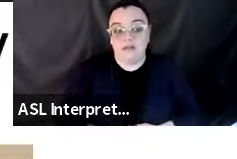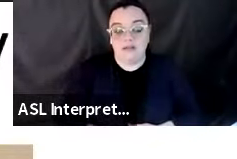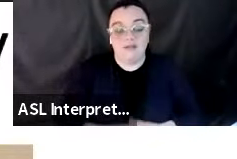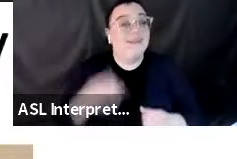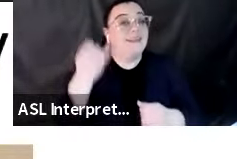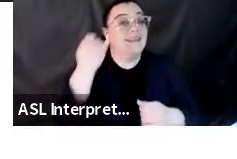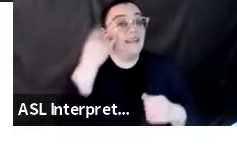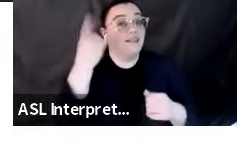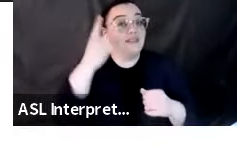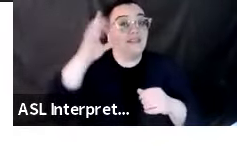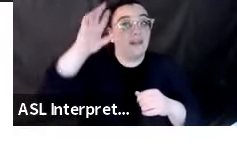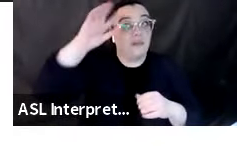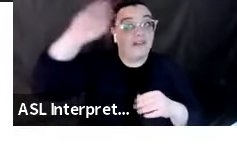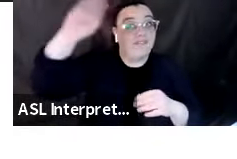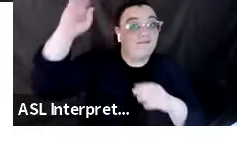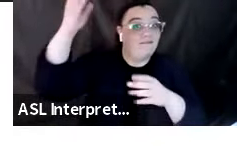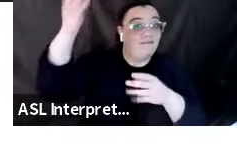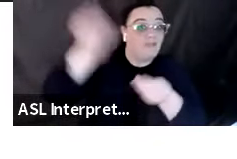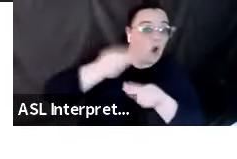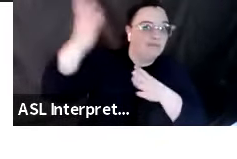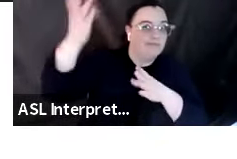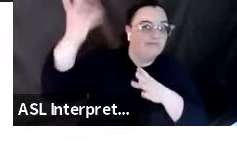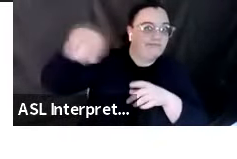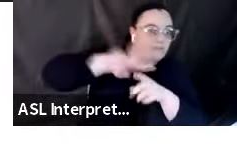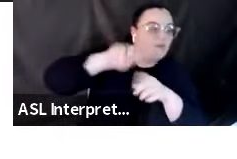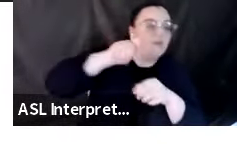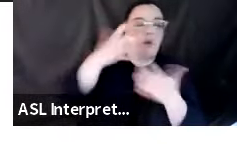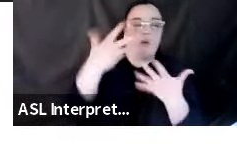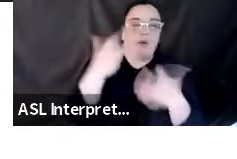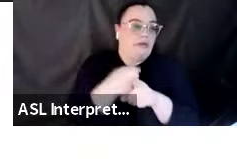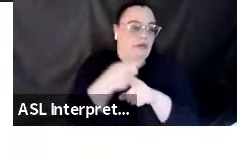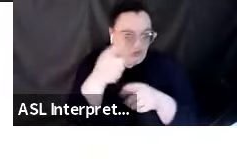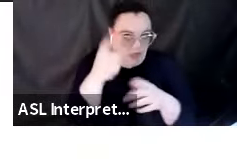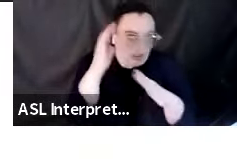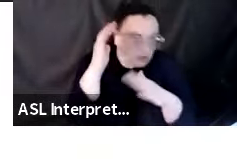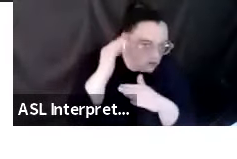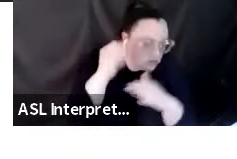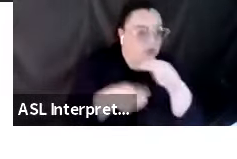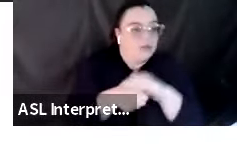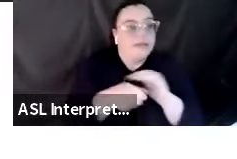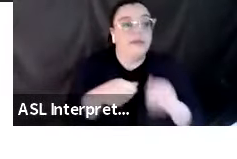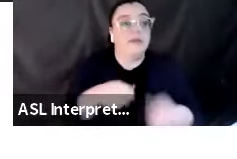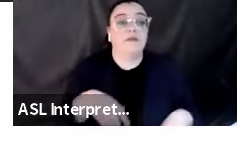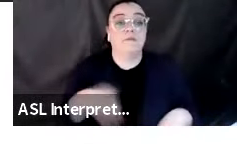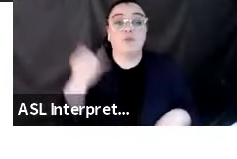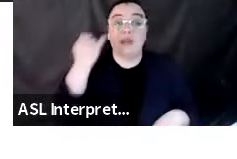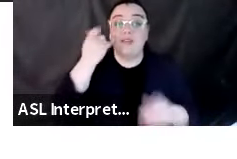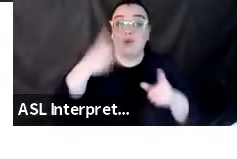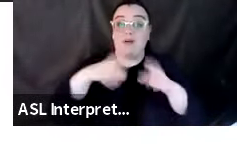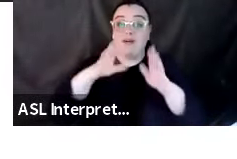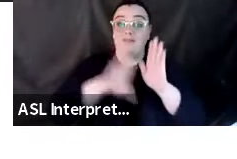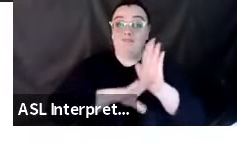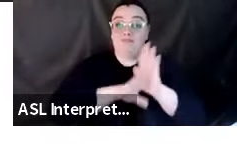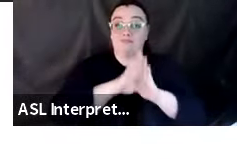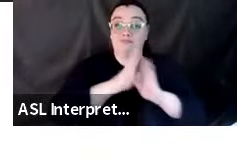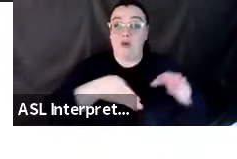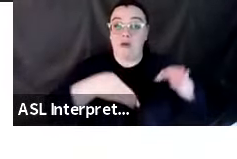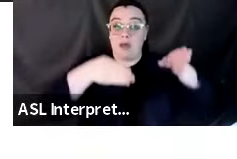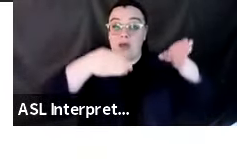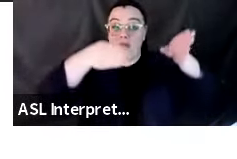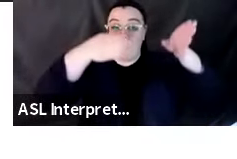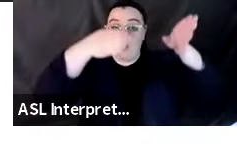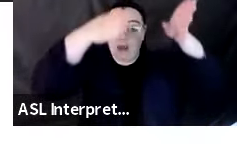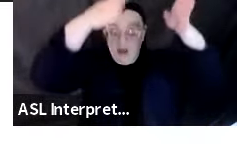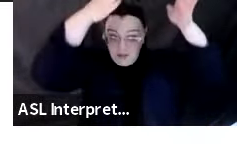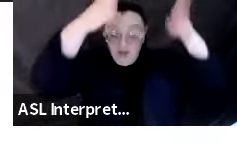on it, it doesn't hit you. Some other settings. If you're, of course, in a high rise, you want to move away from the windows. The buildings are